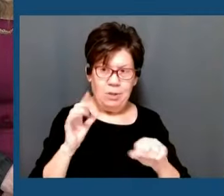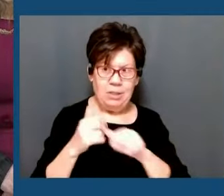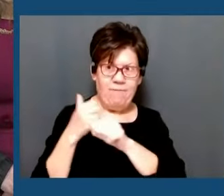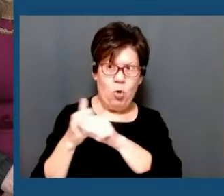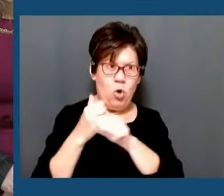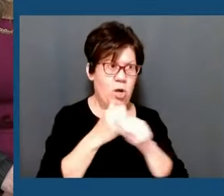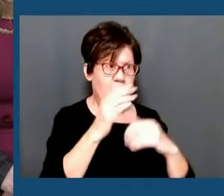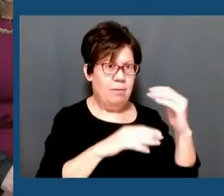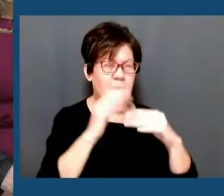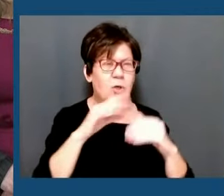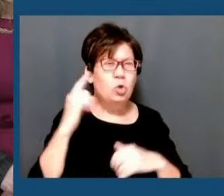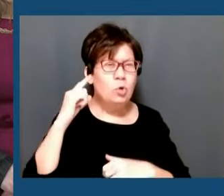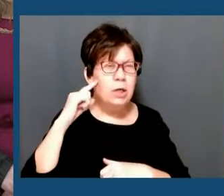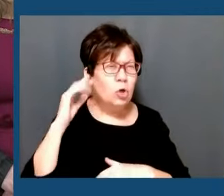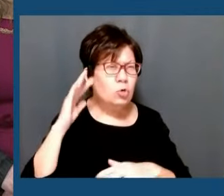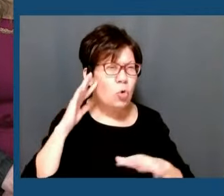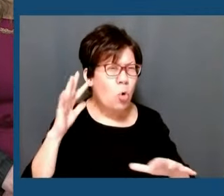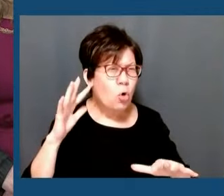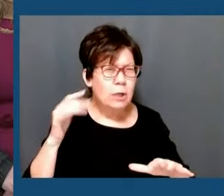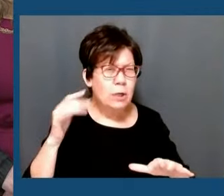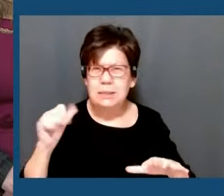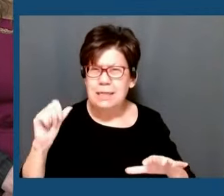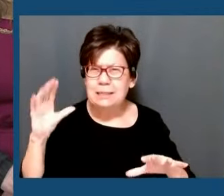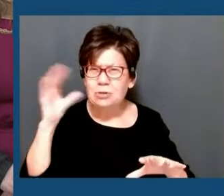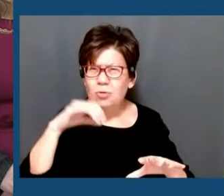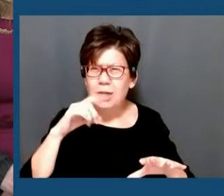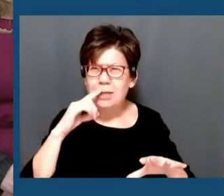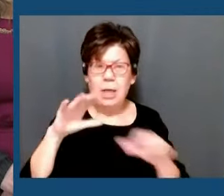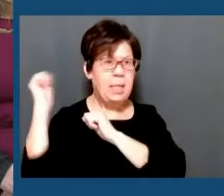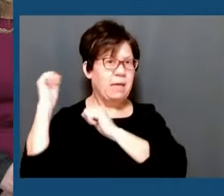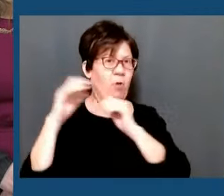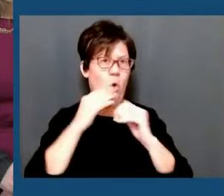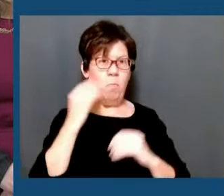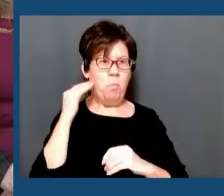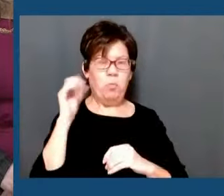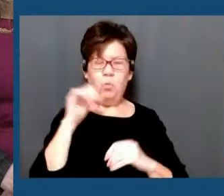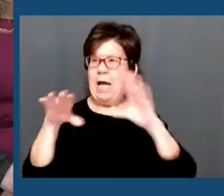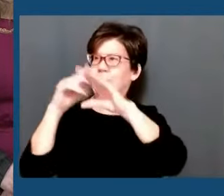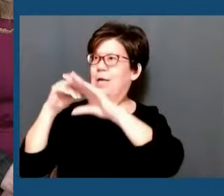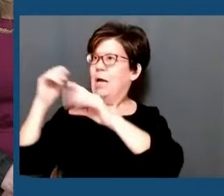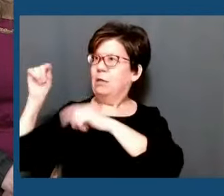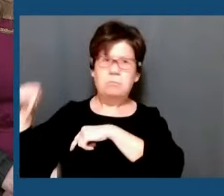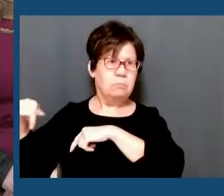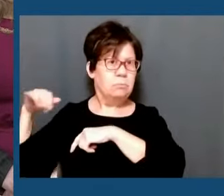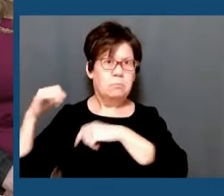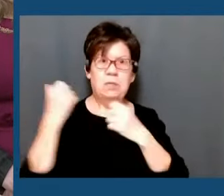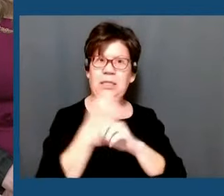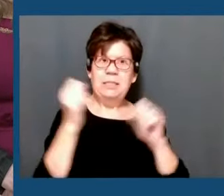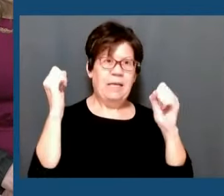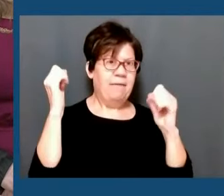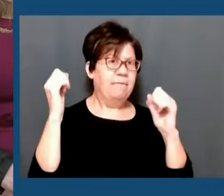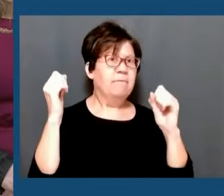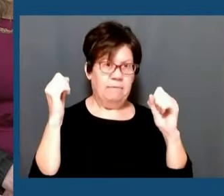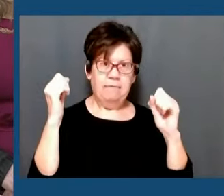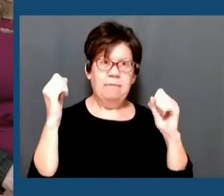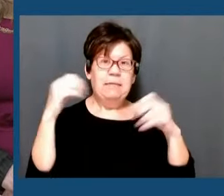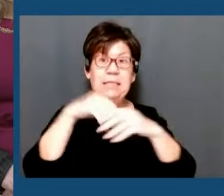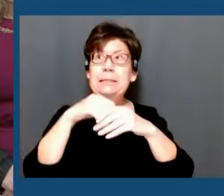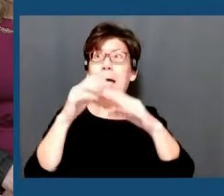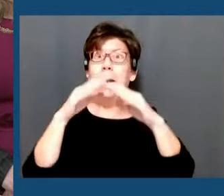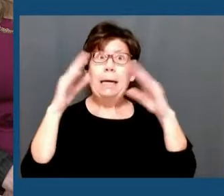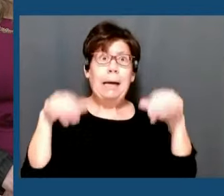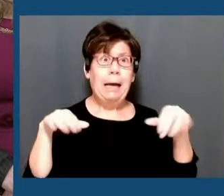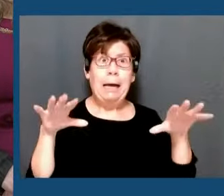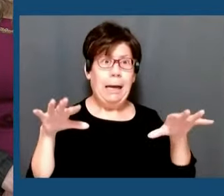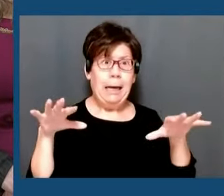unusual noises, leave your home. Go outside. You are safer there than in a building that could be crumbling around you. Inspect